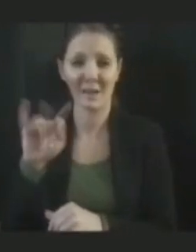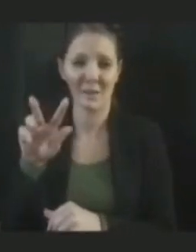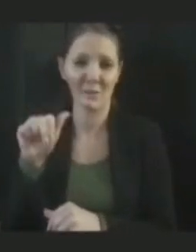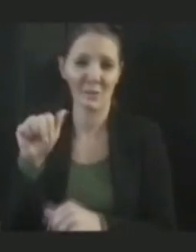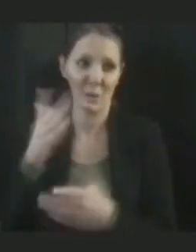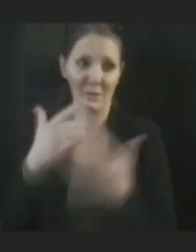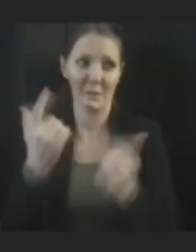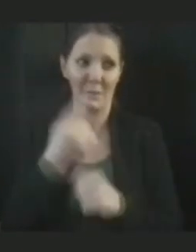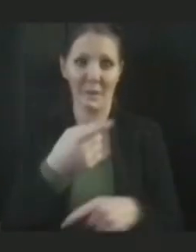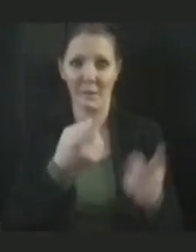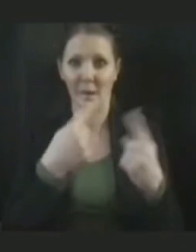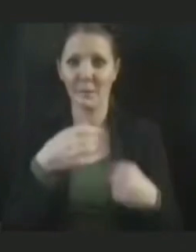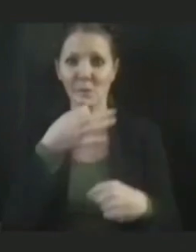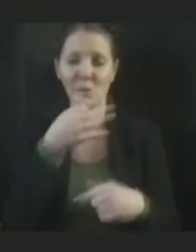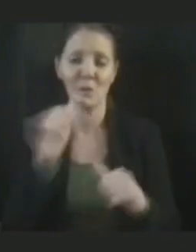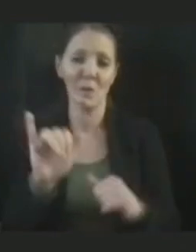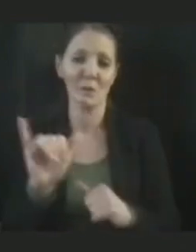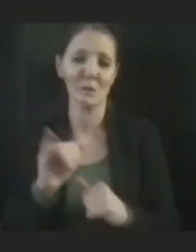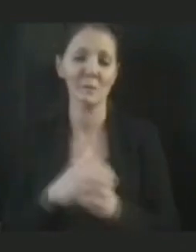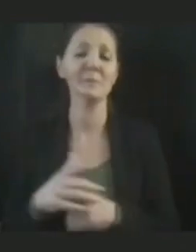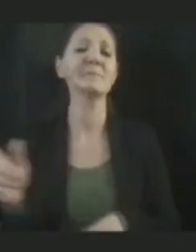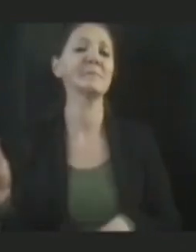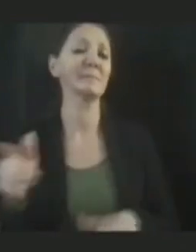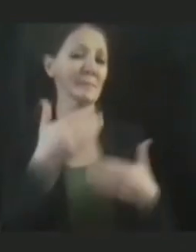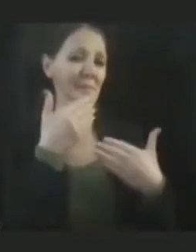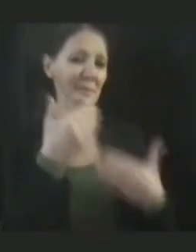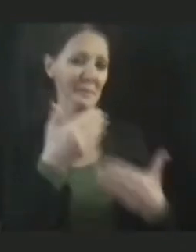Okay, great. Thanks, everyone. Jill.